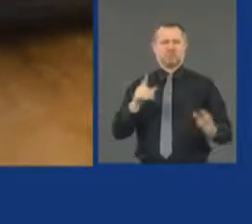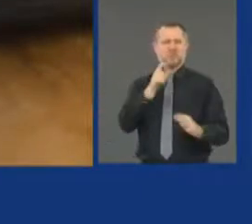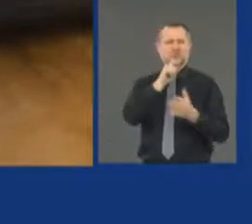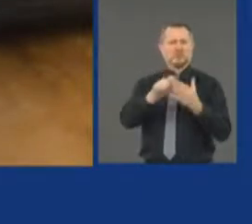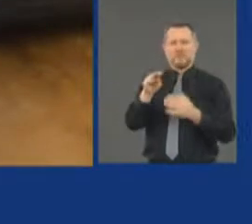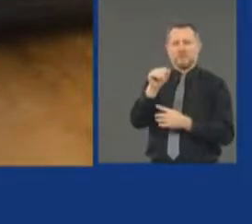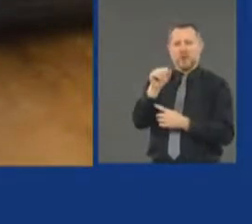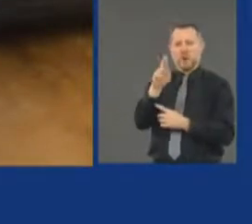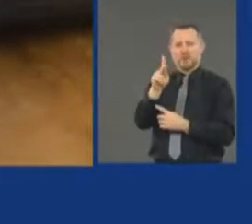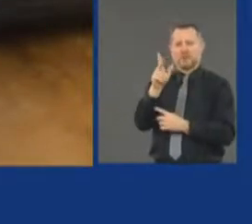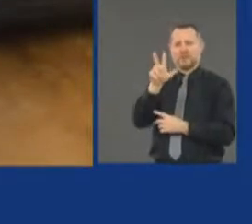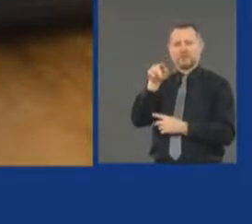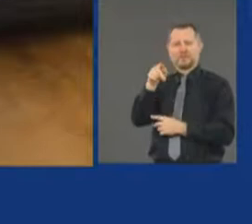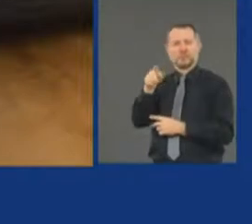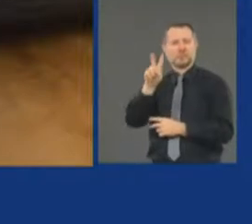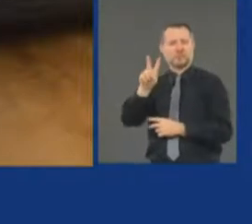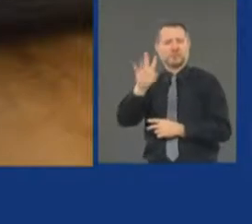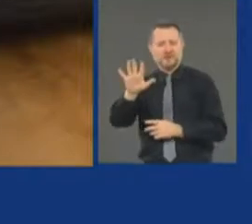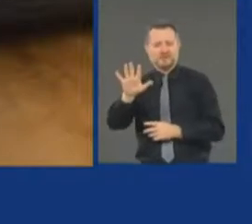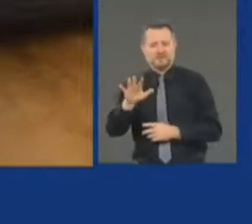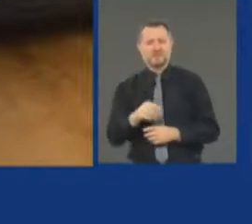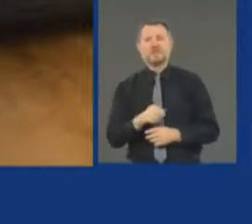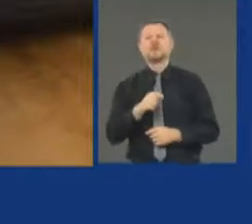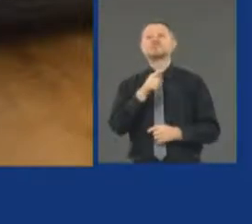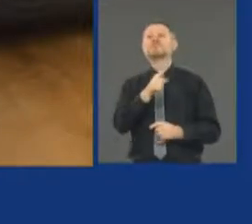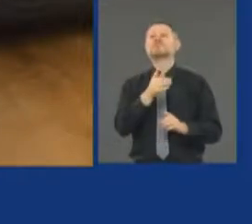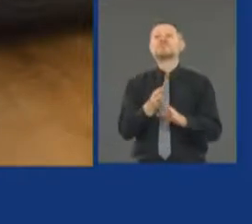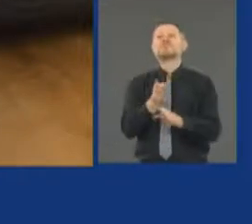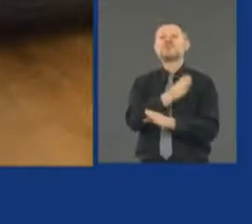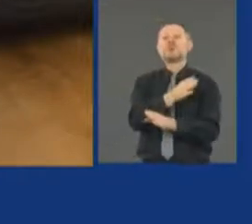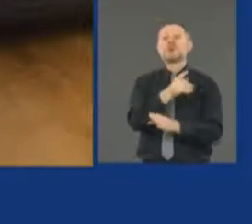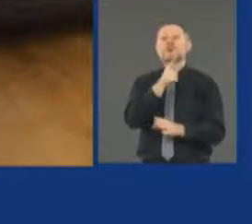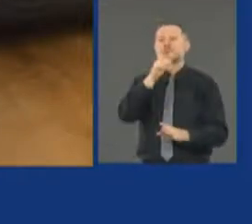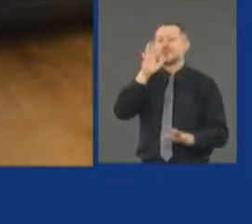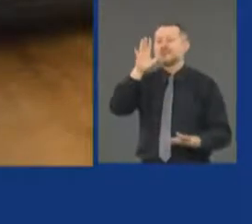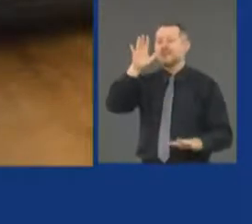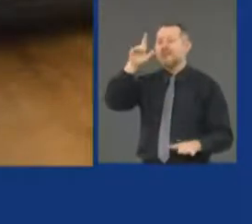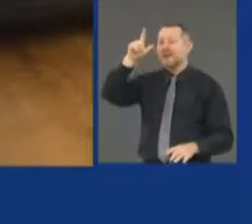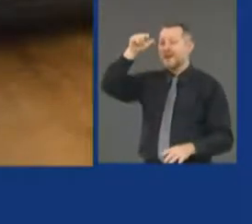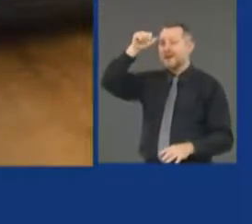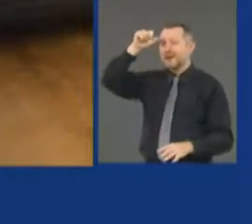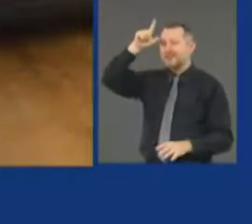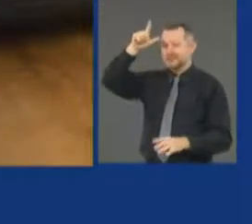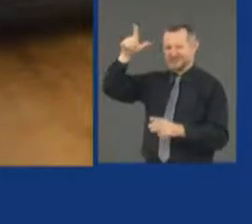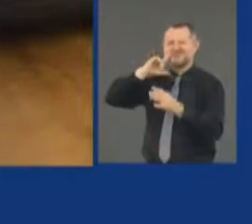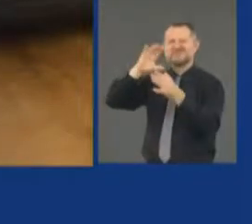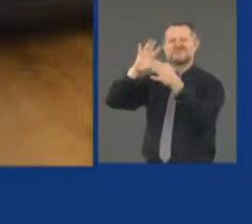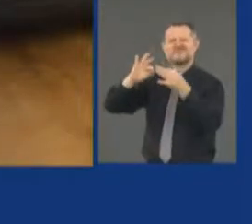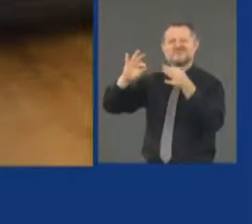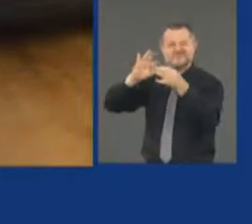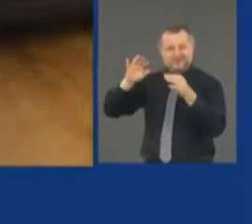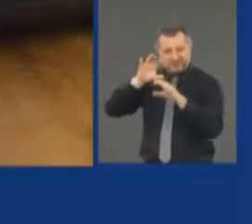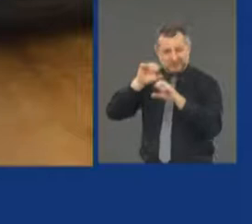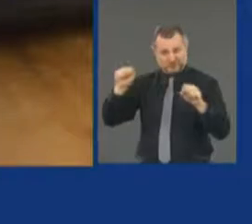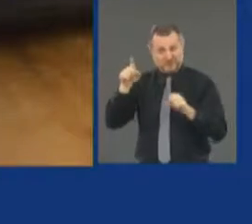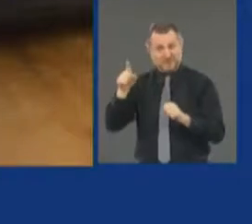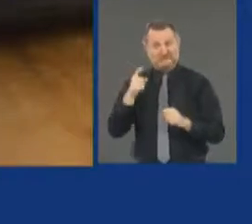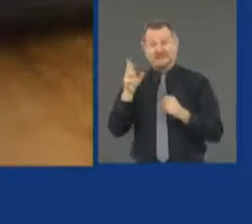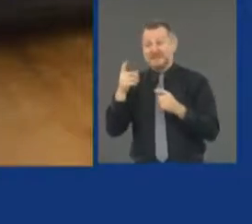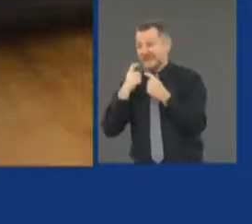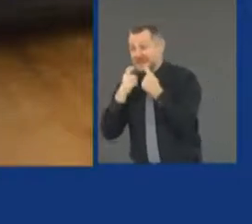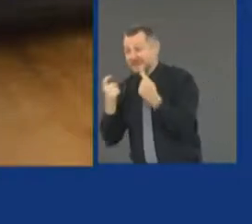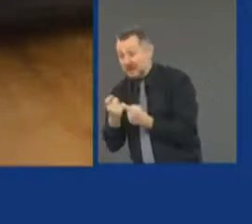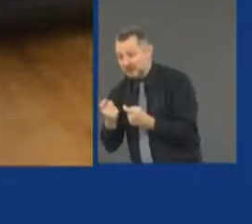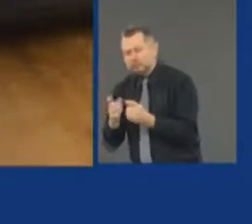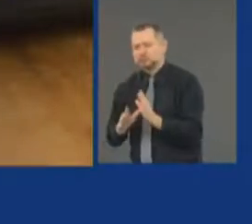actually before Abraham Lincoln. Turn away from evil and do good. Search for peace